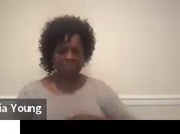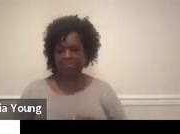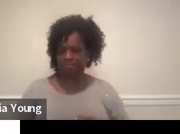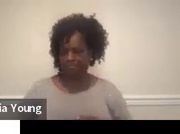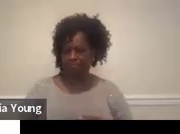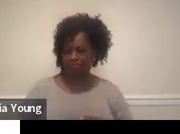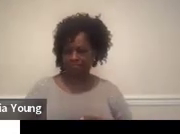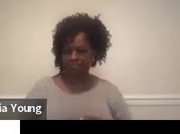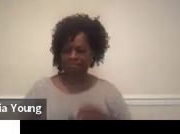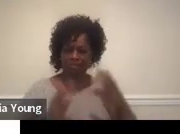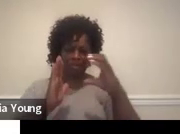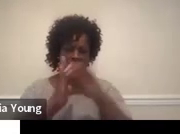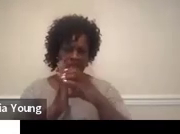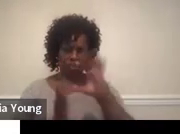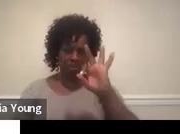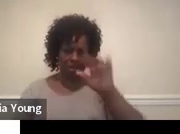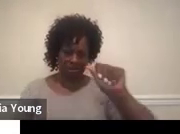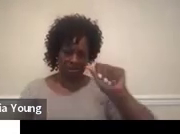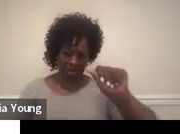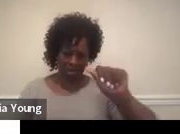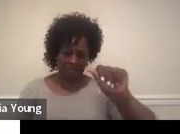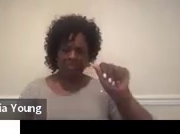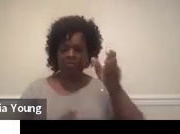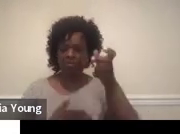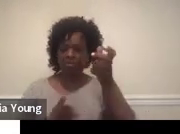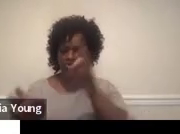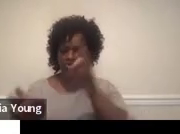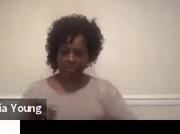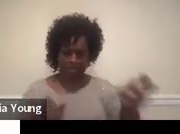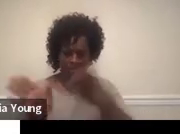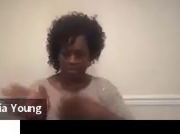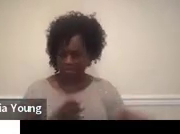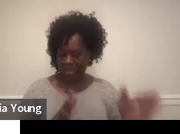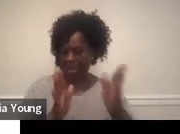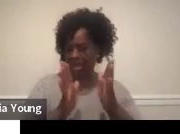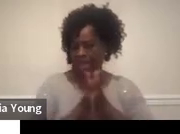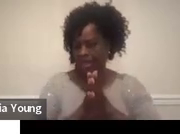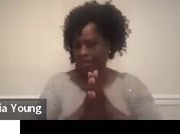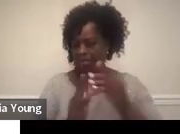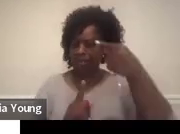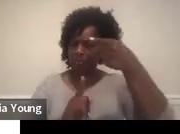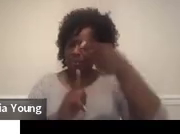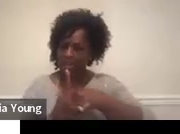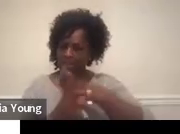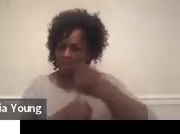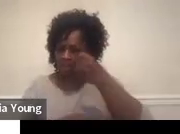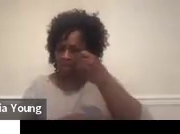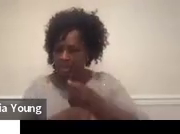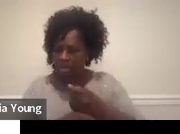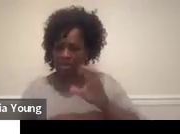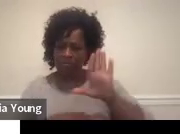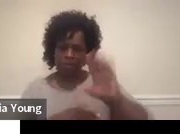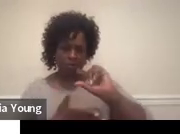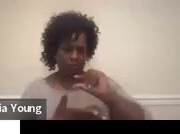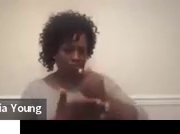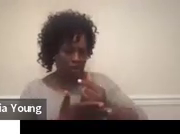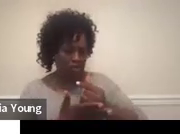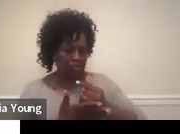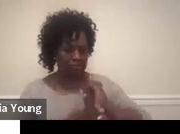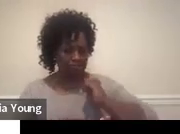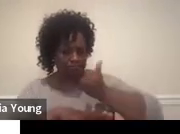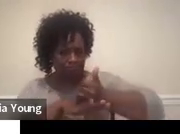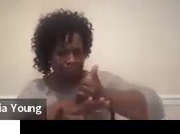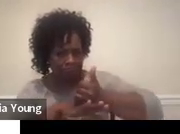Section 9A of the transition plan is asking about the month and year of the child's graduation or